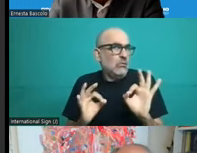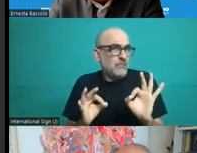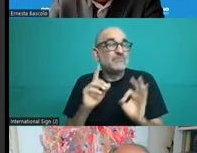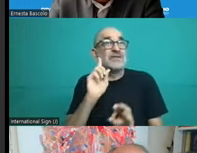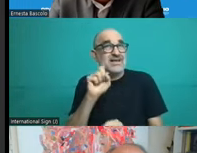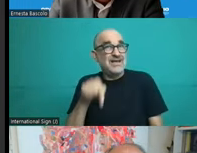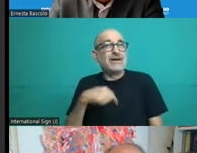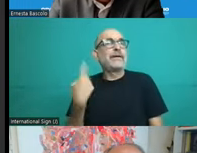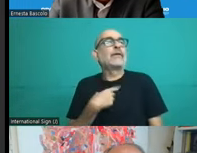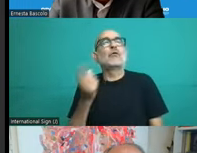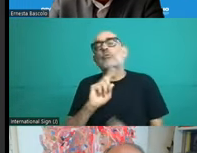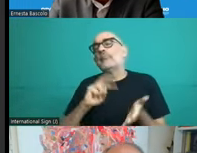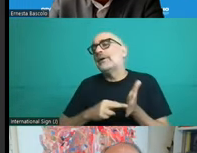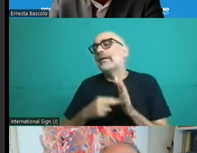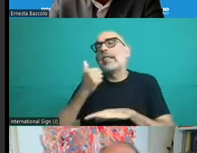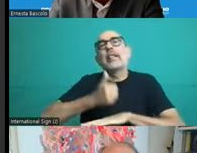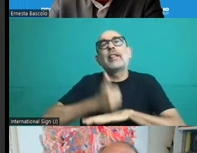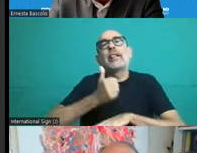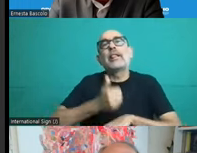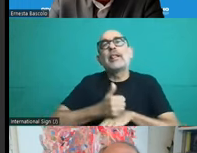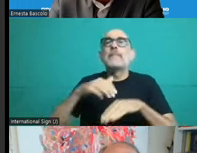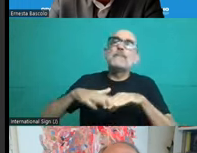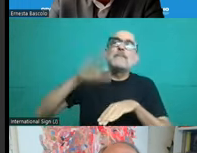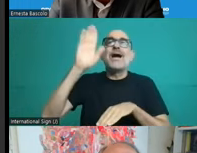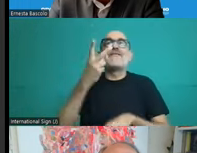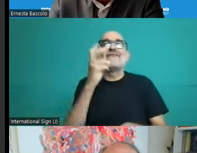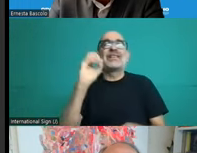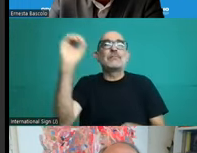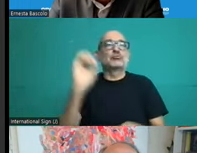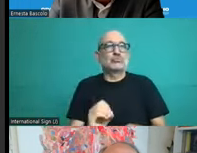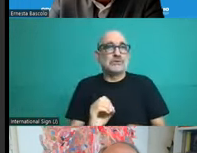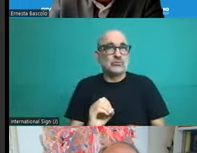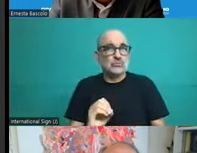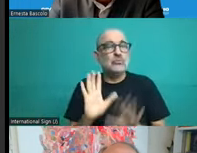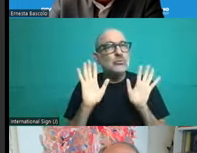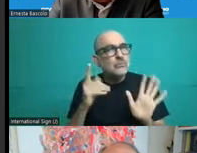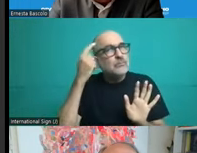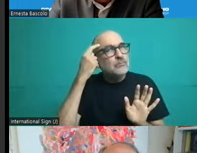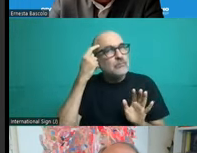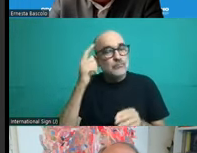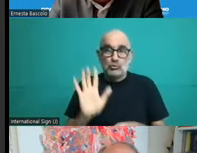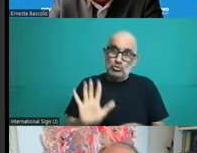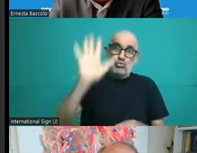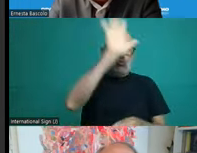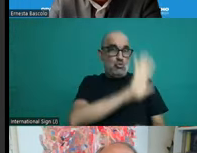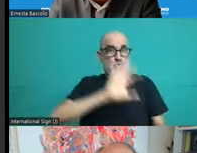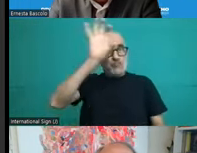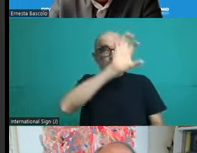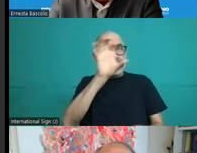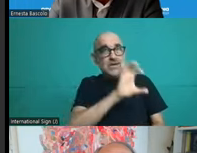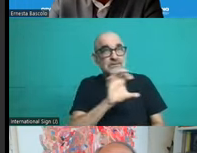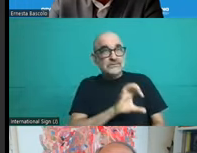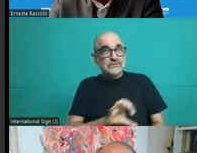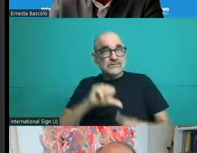that is above 20% on average for the region. But if we focus on the countries that